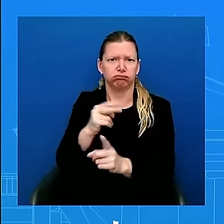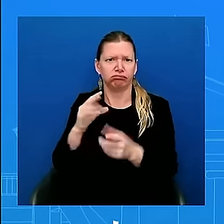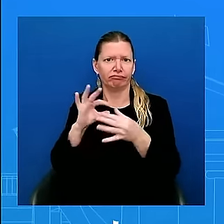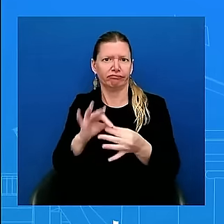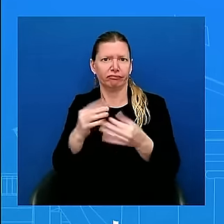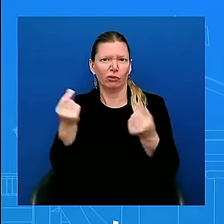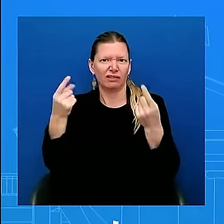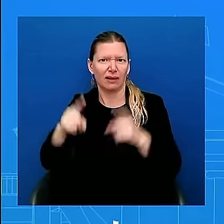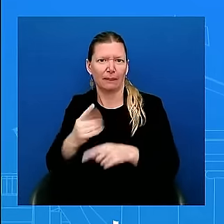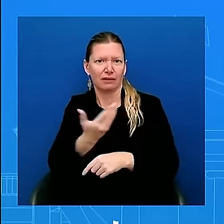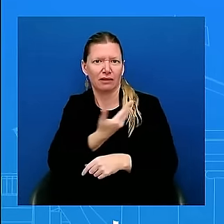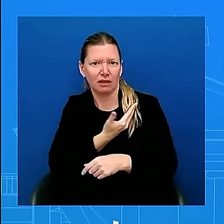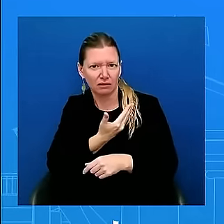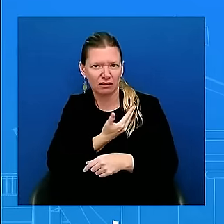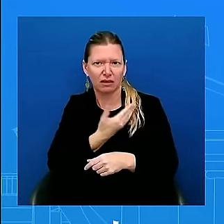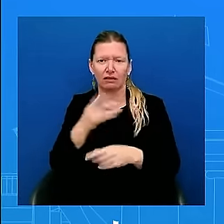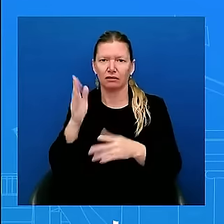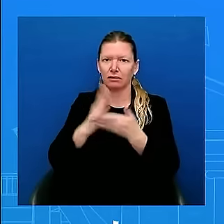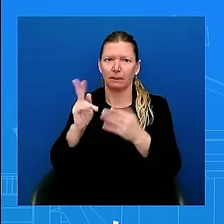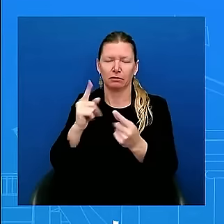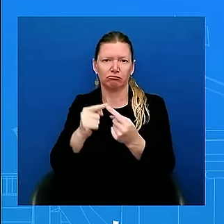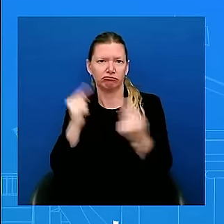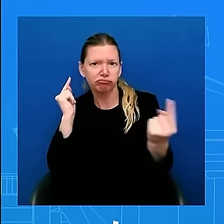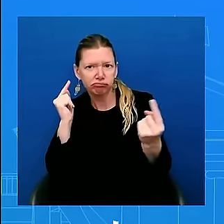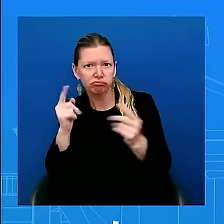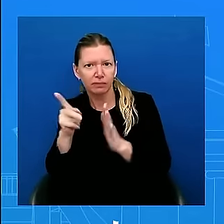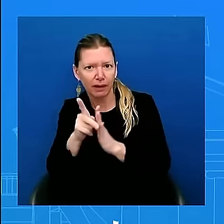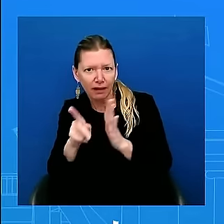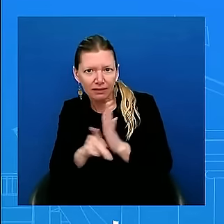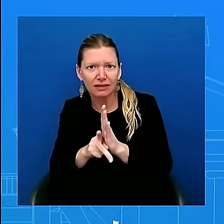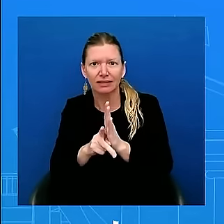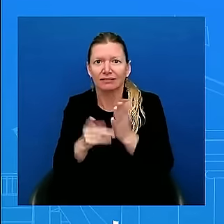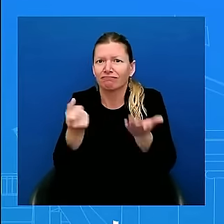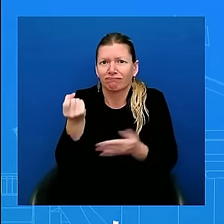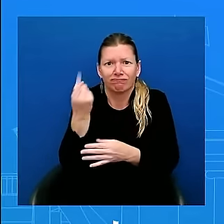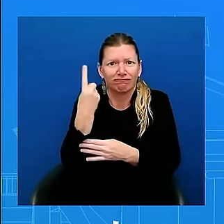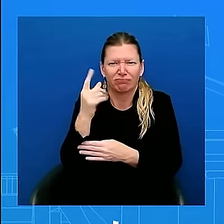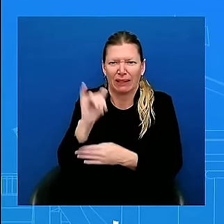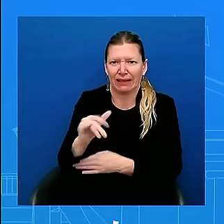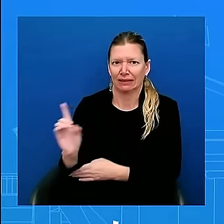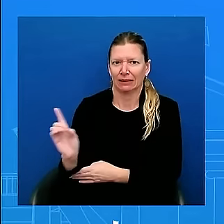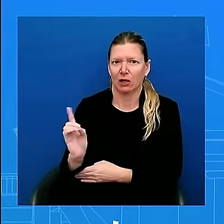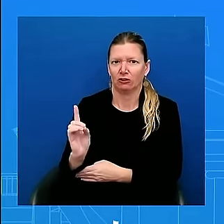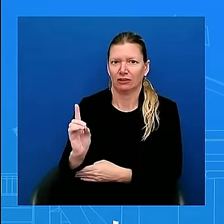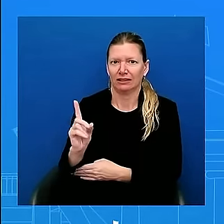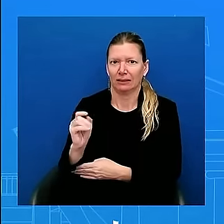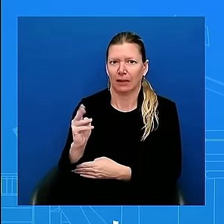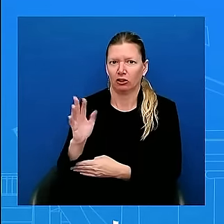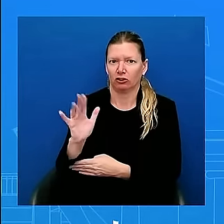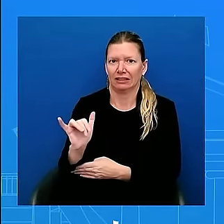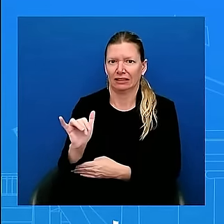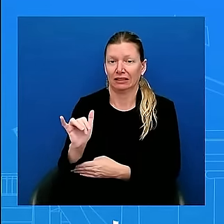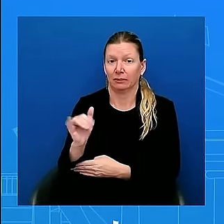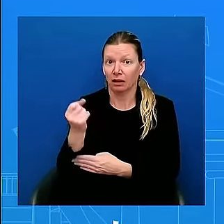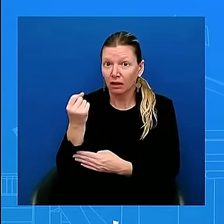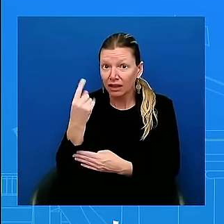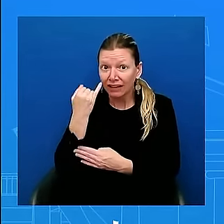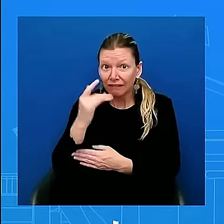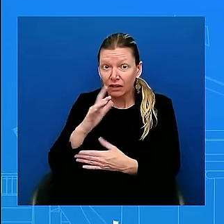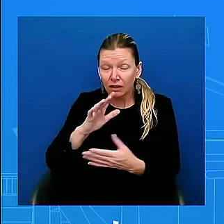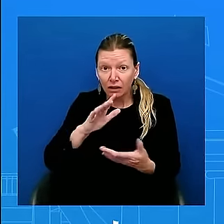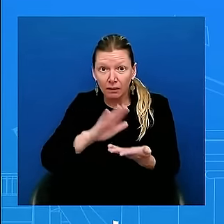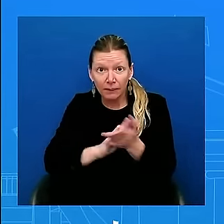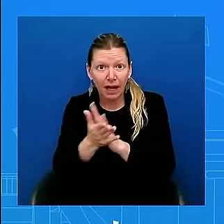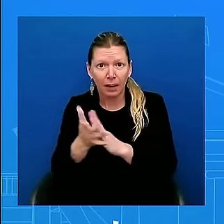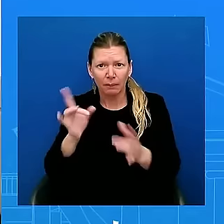flag and pull it down off a U.S. government site, that's just absolutely unacceptable. And obviously, we condemn all